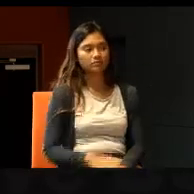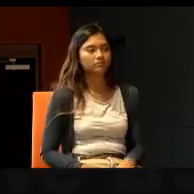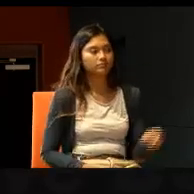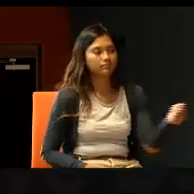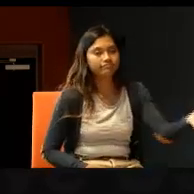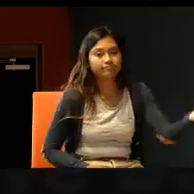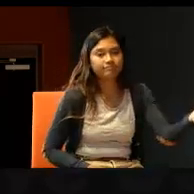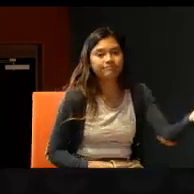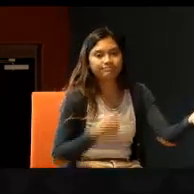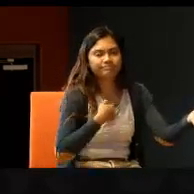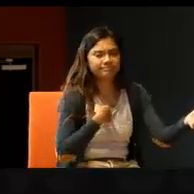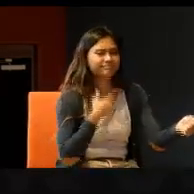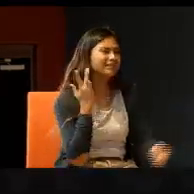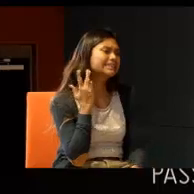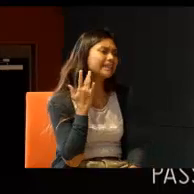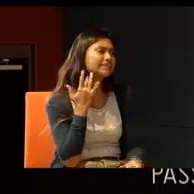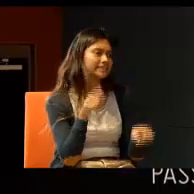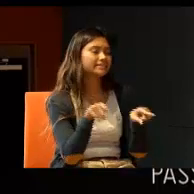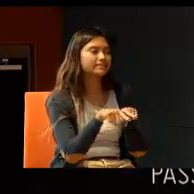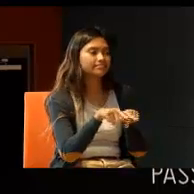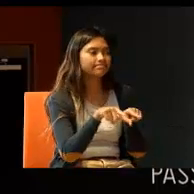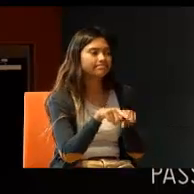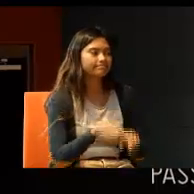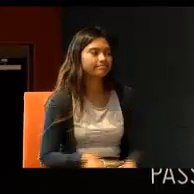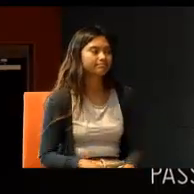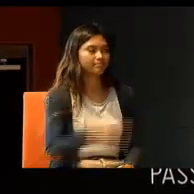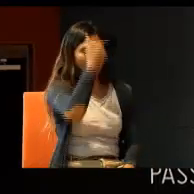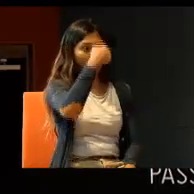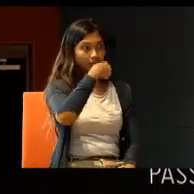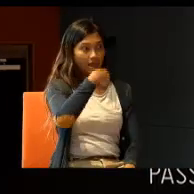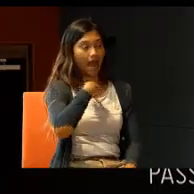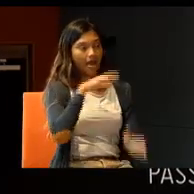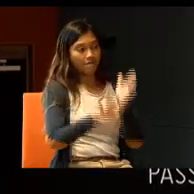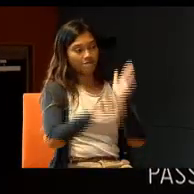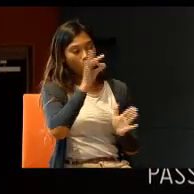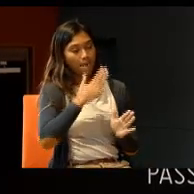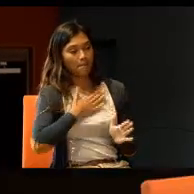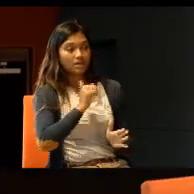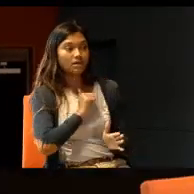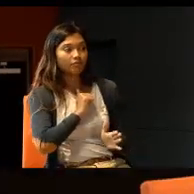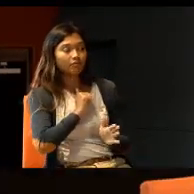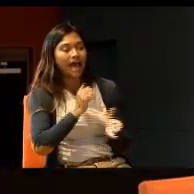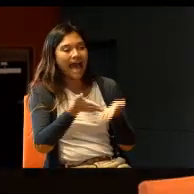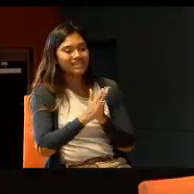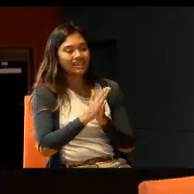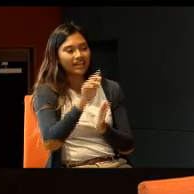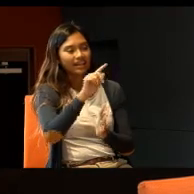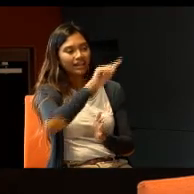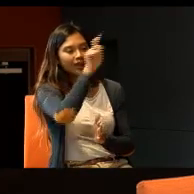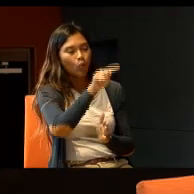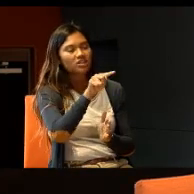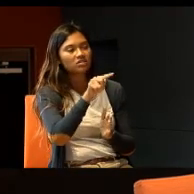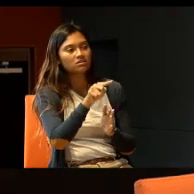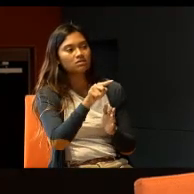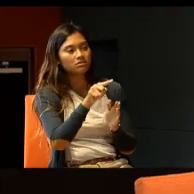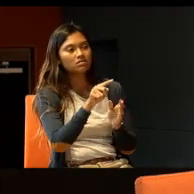I kind of sense that as well, because, I have found myself asking that question increasingly. Why not?